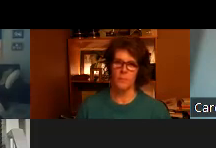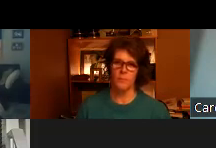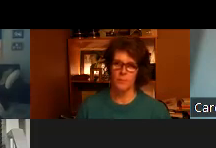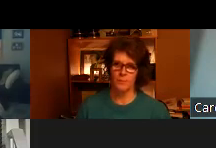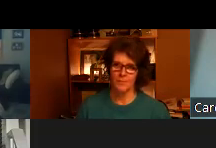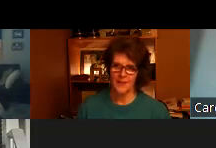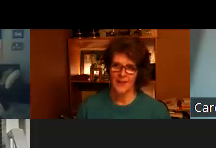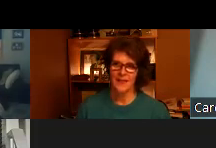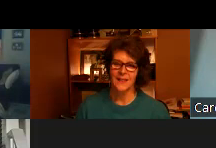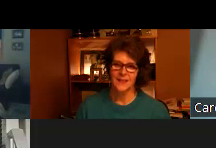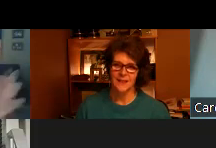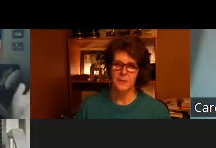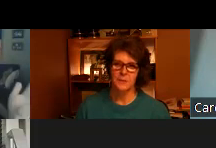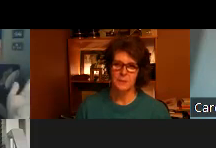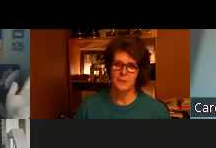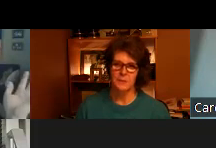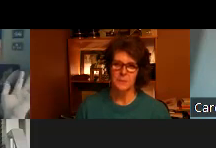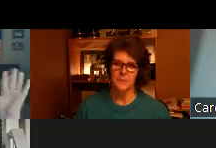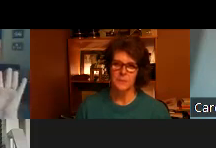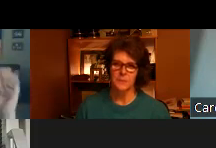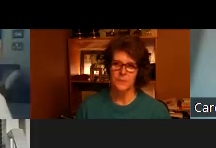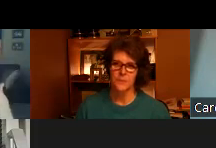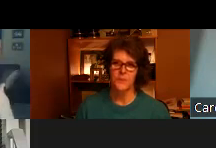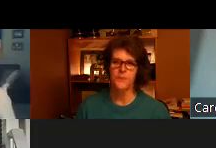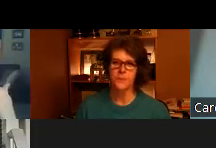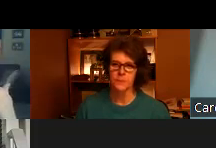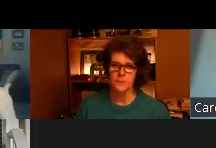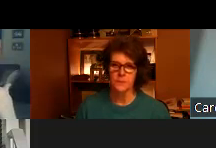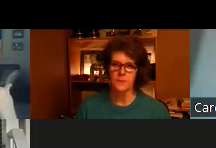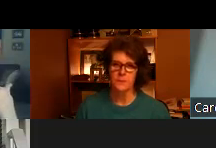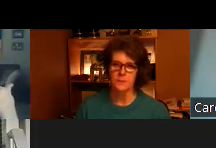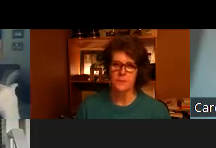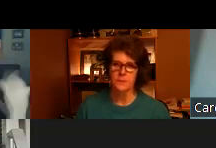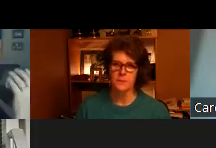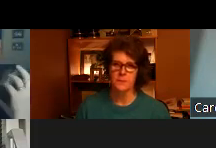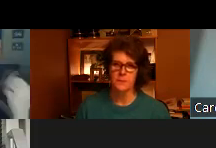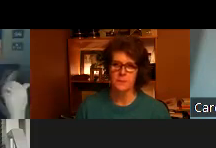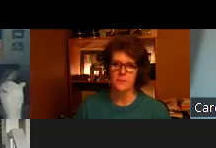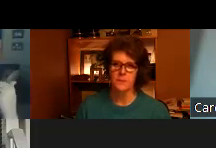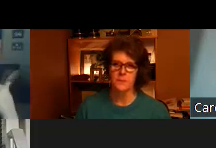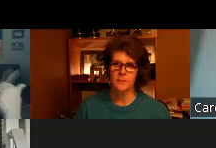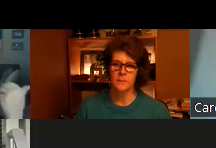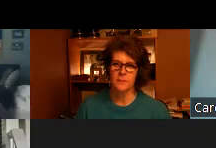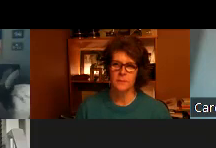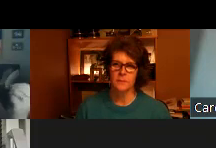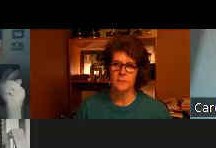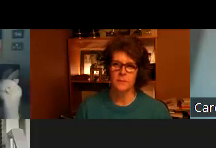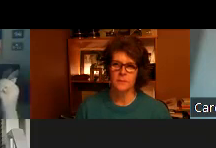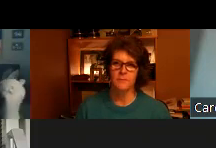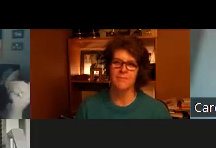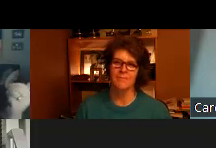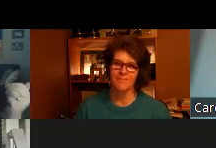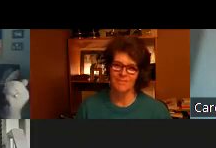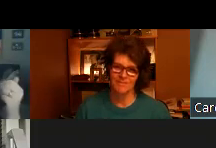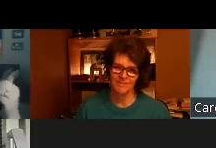for gen ed this is long before i understood data so i'm not going to share how i did it but i will share how i should have done it